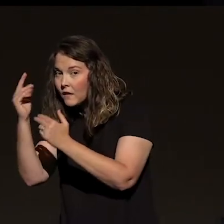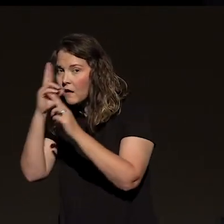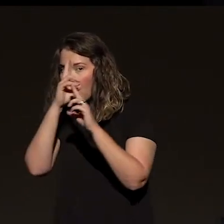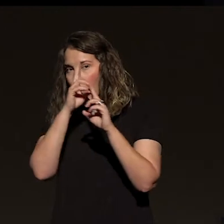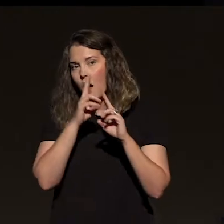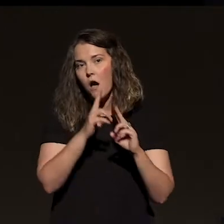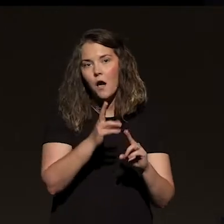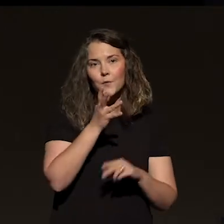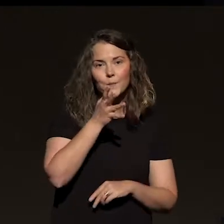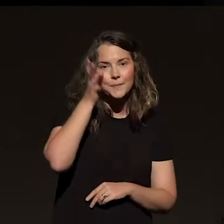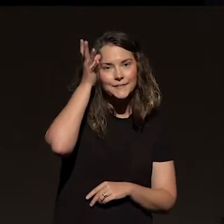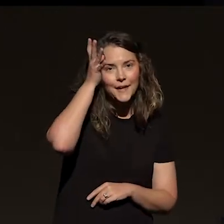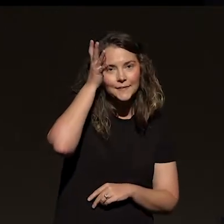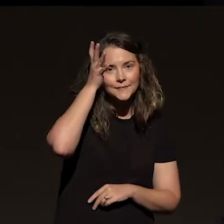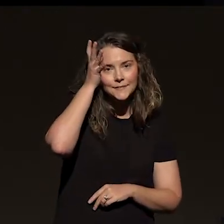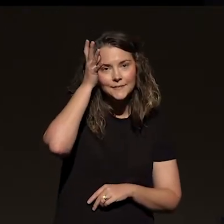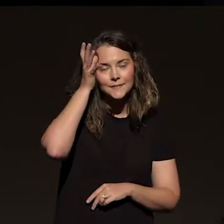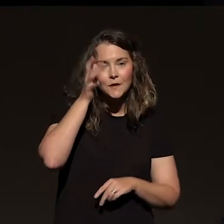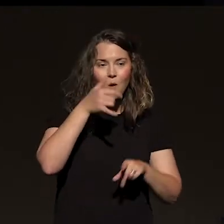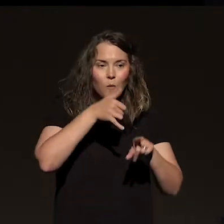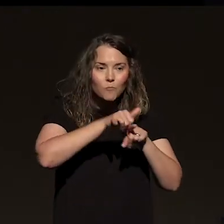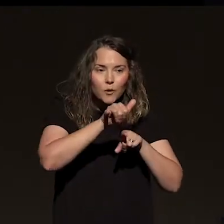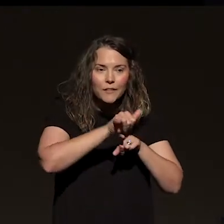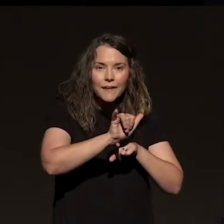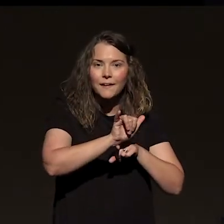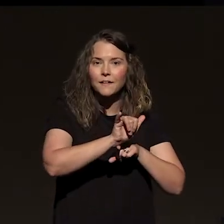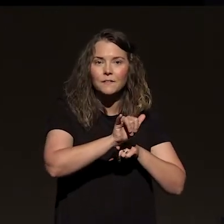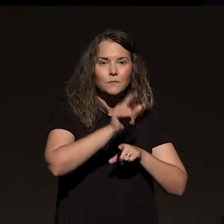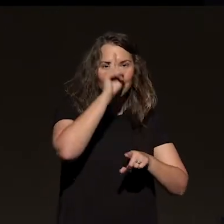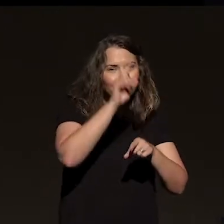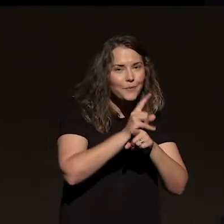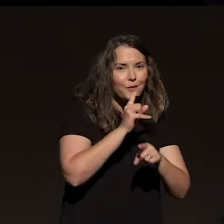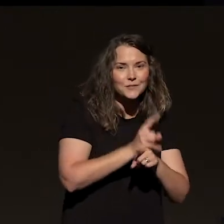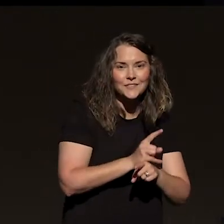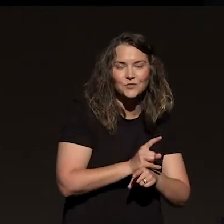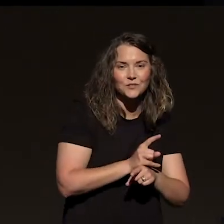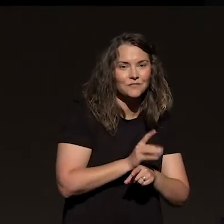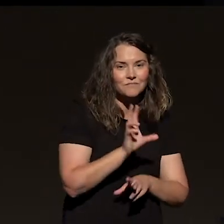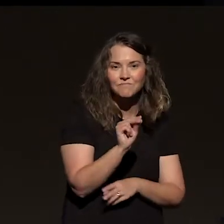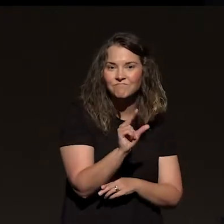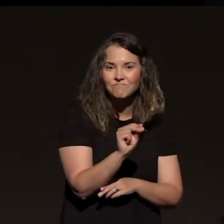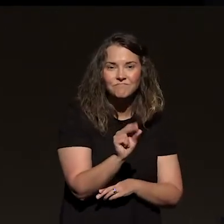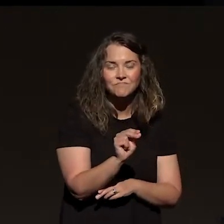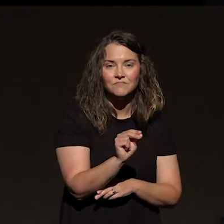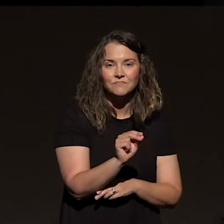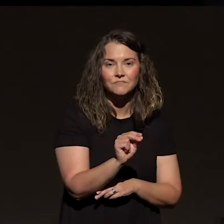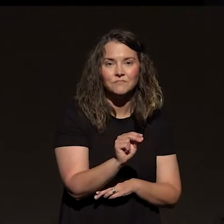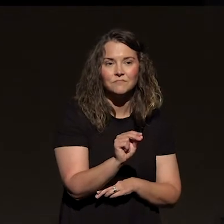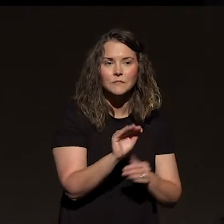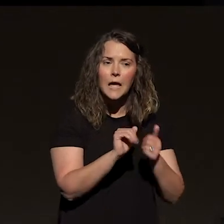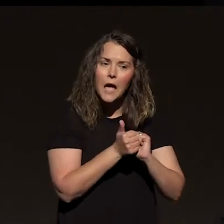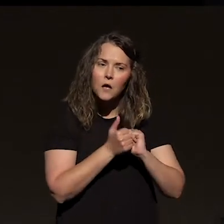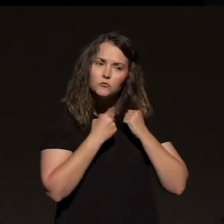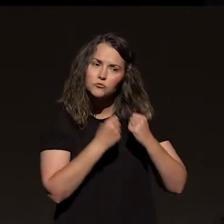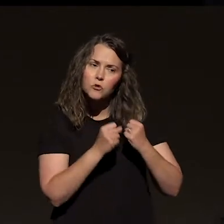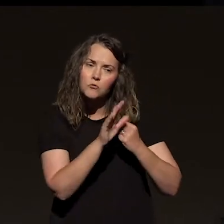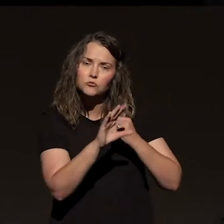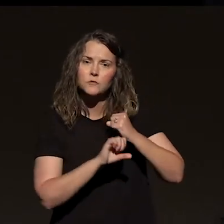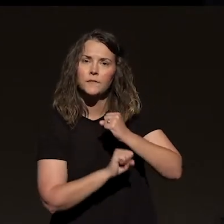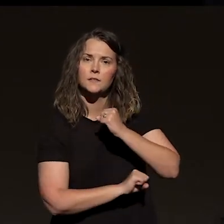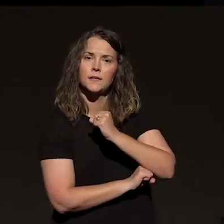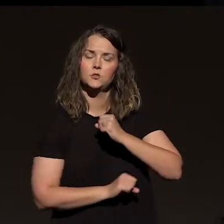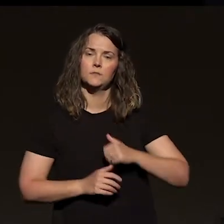bullying your little brother or sister, if that's the foundation, obedience to that, not just doing it, how strong is your foundation, kids?